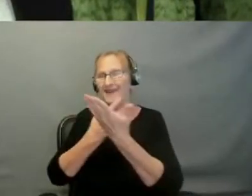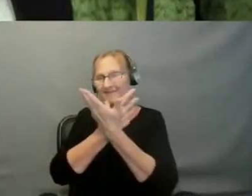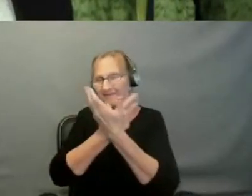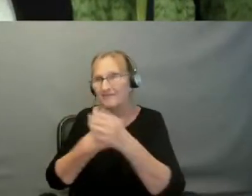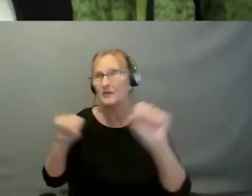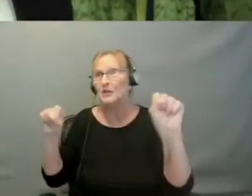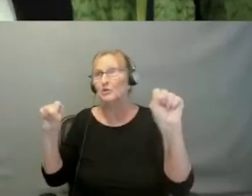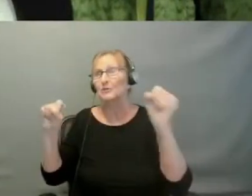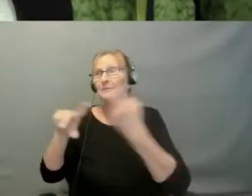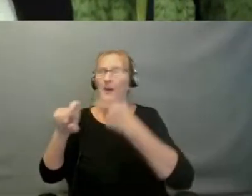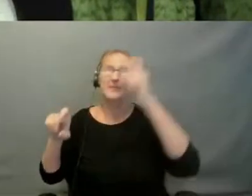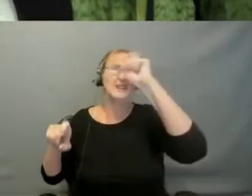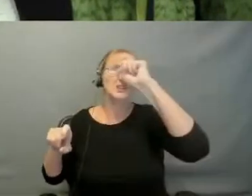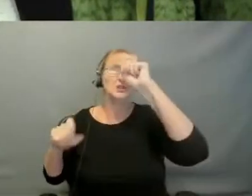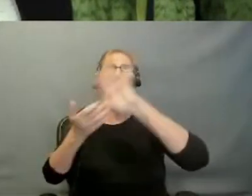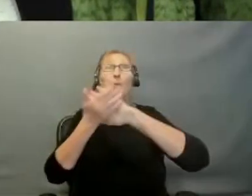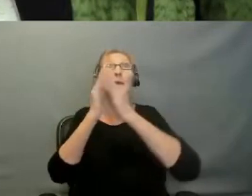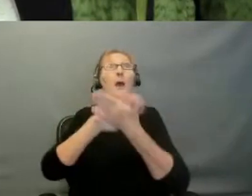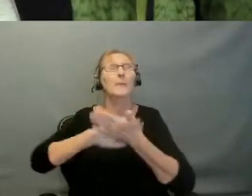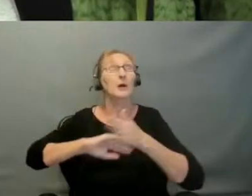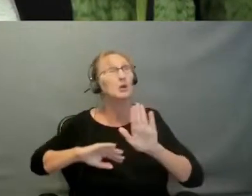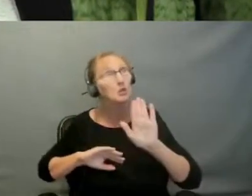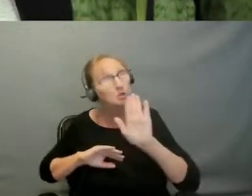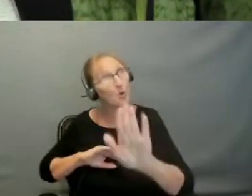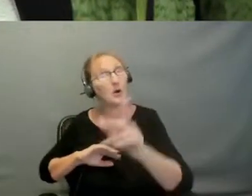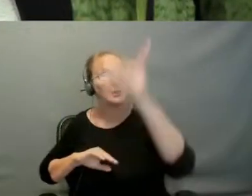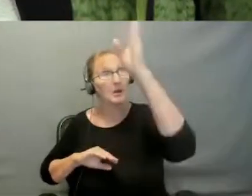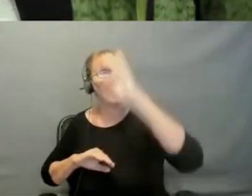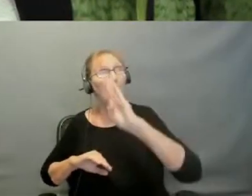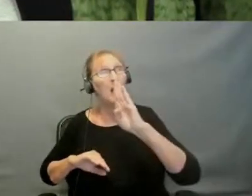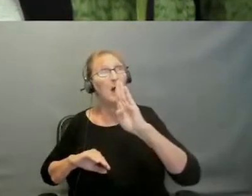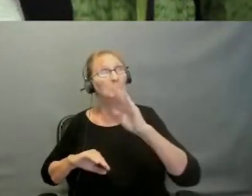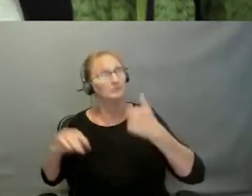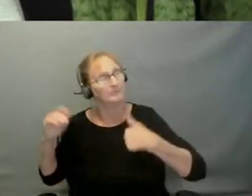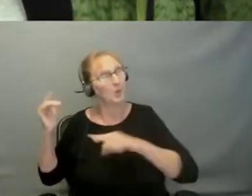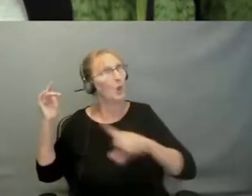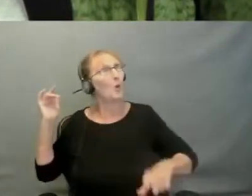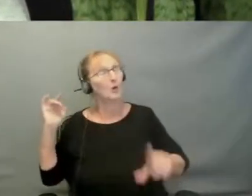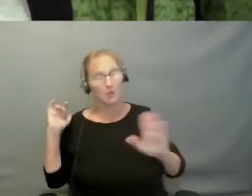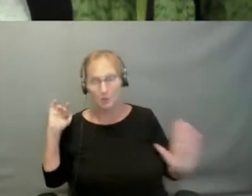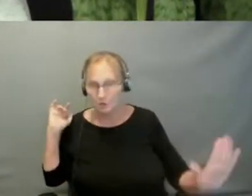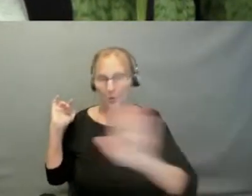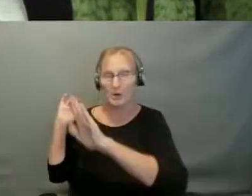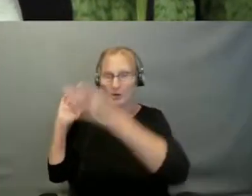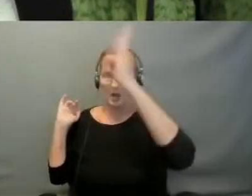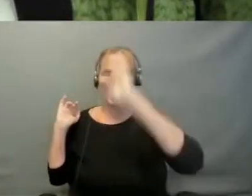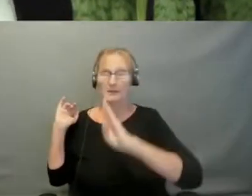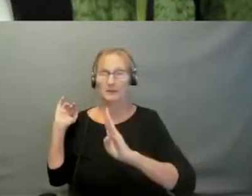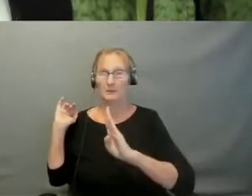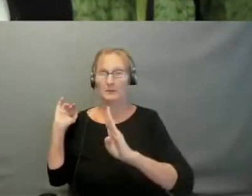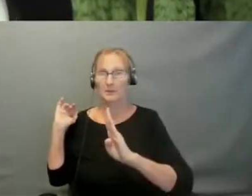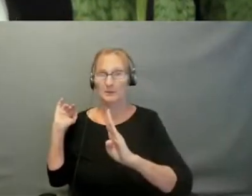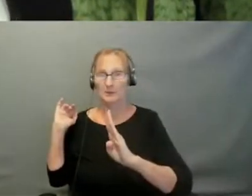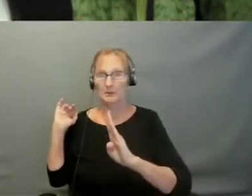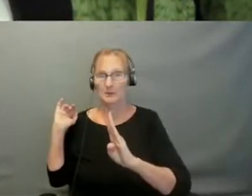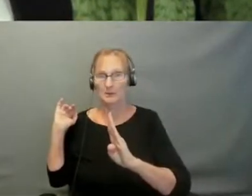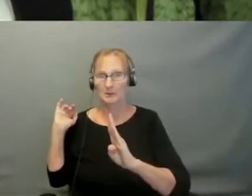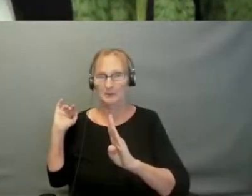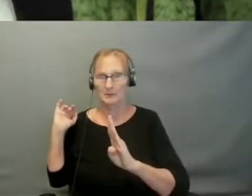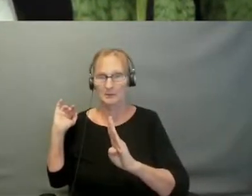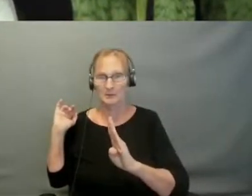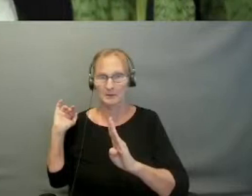might be your God. I am the Lord your God. The apocalyptic